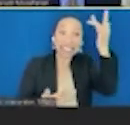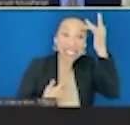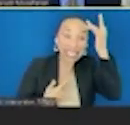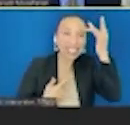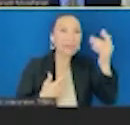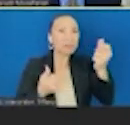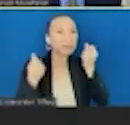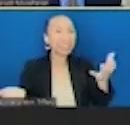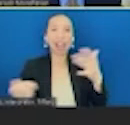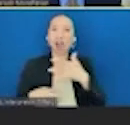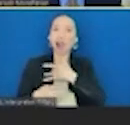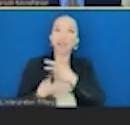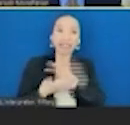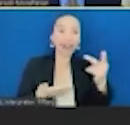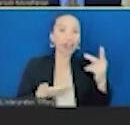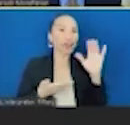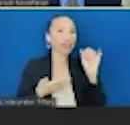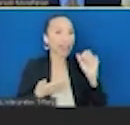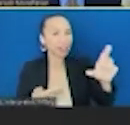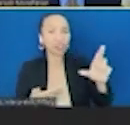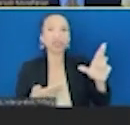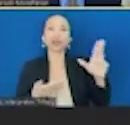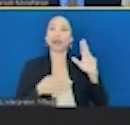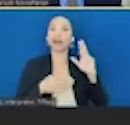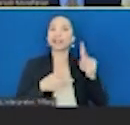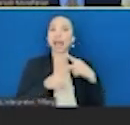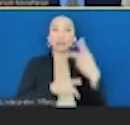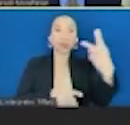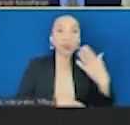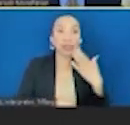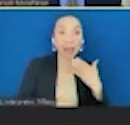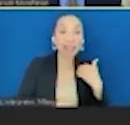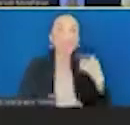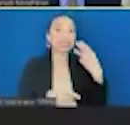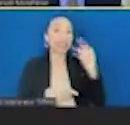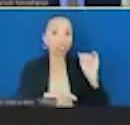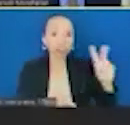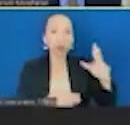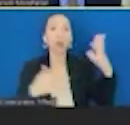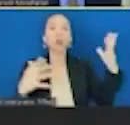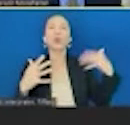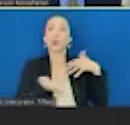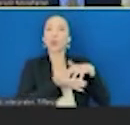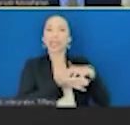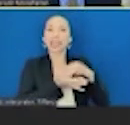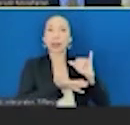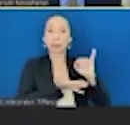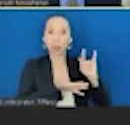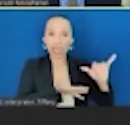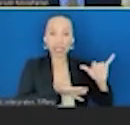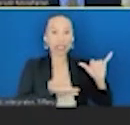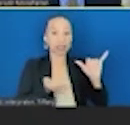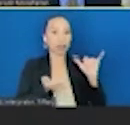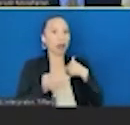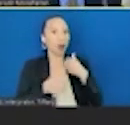have heart failure. They have poorly controlled type 2 diabetes. They have HIV. These diseases are devastating and